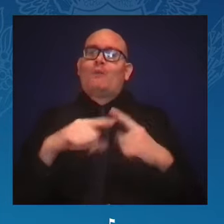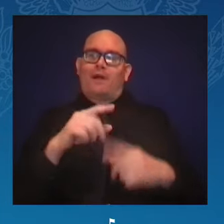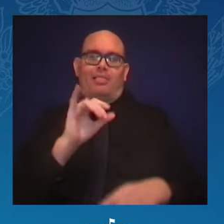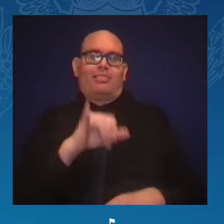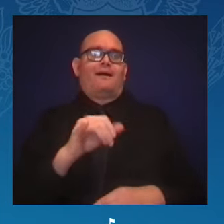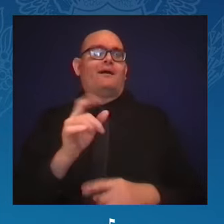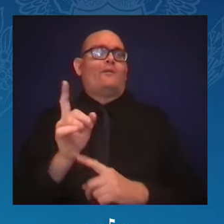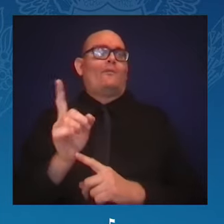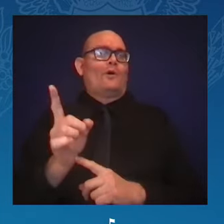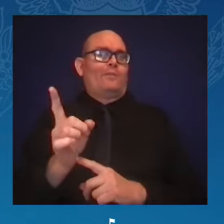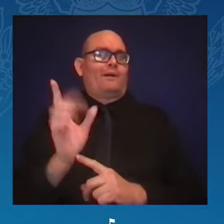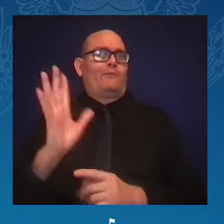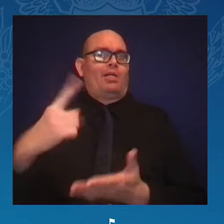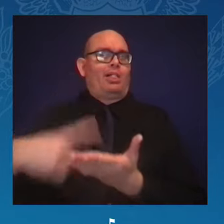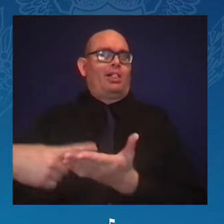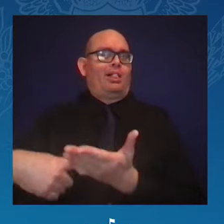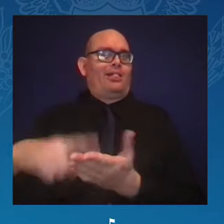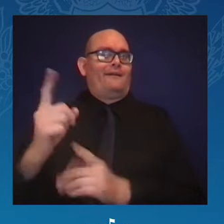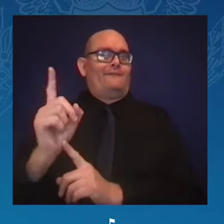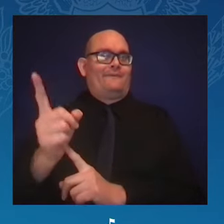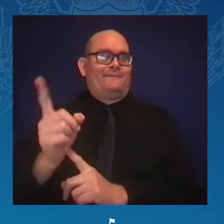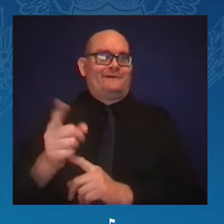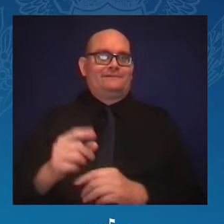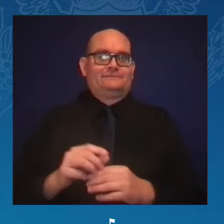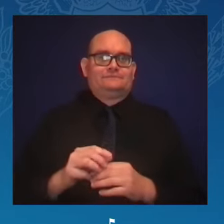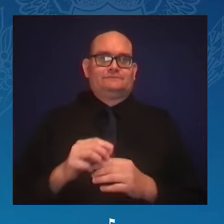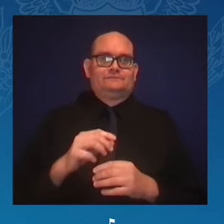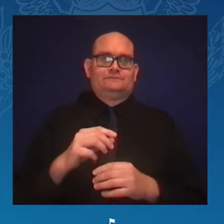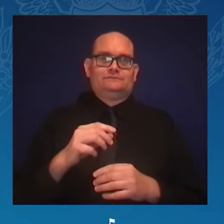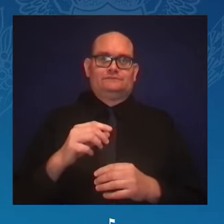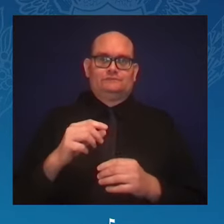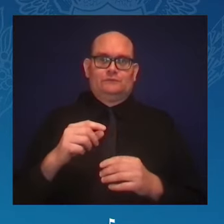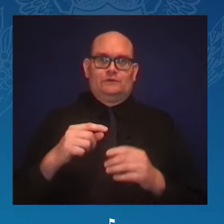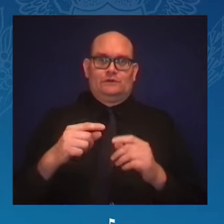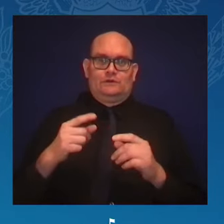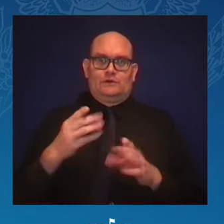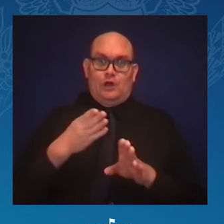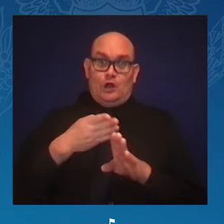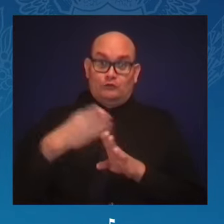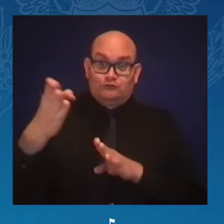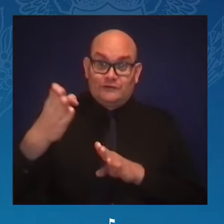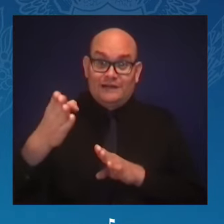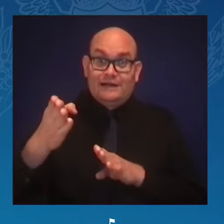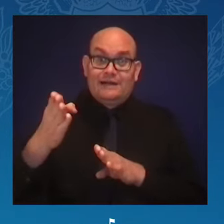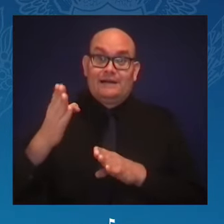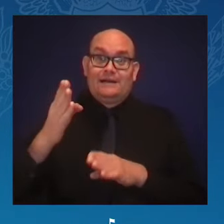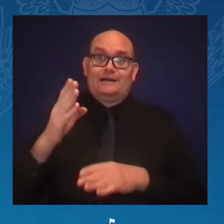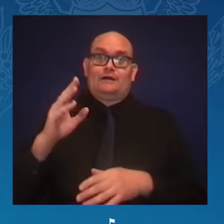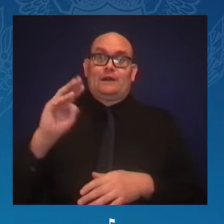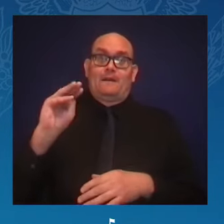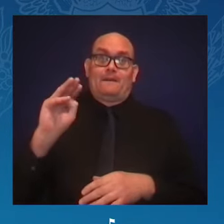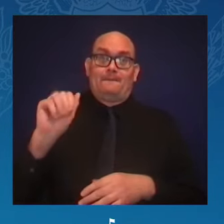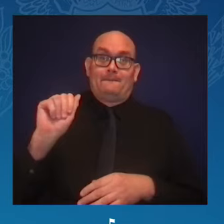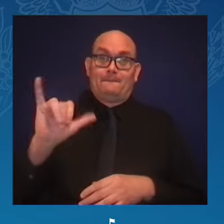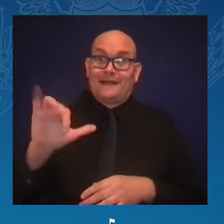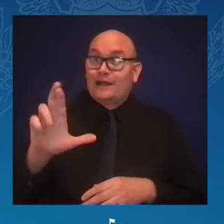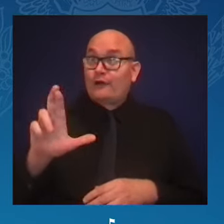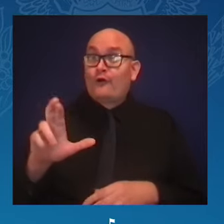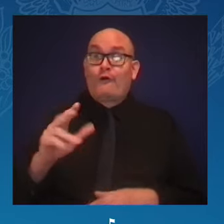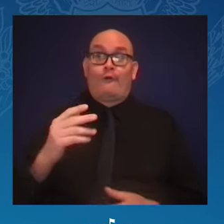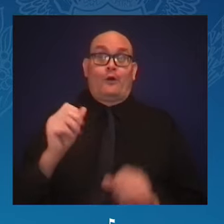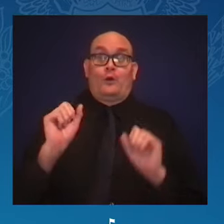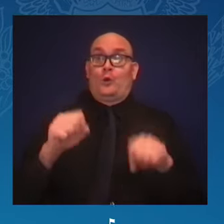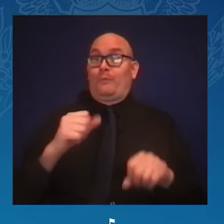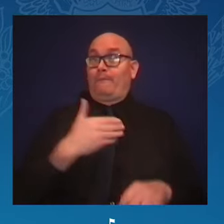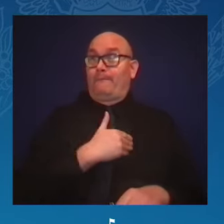Her entire career, whether as a mayor, a member of the United States Congress, a national president